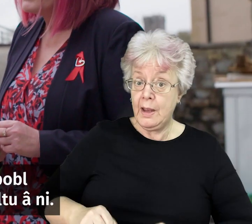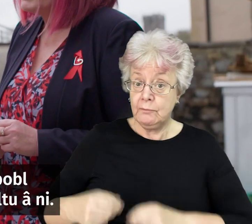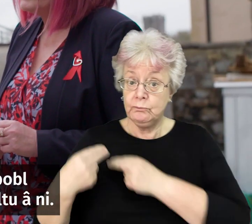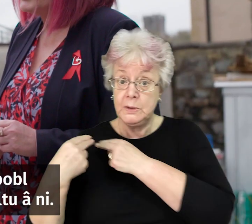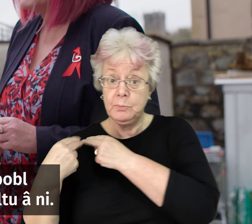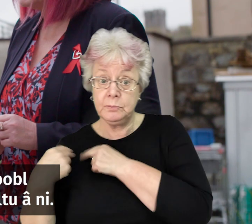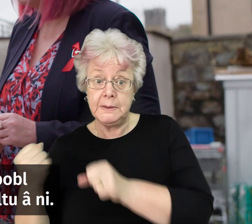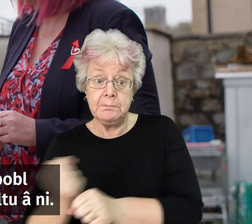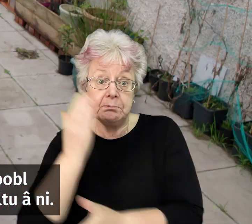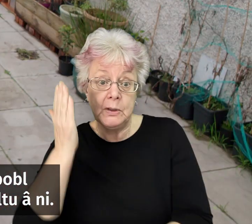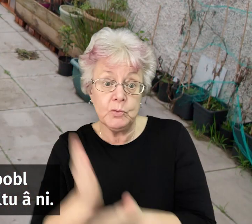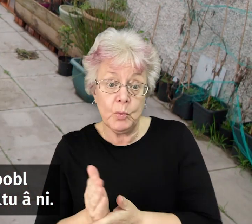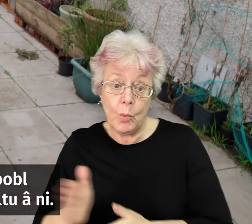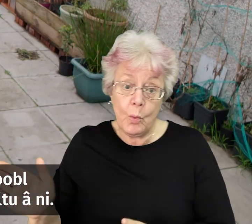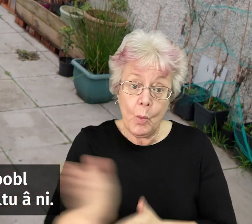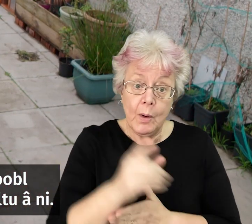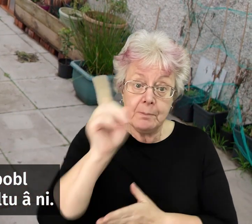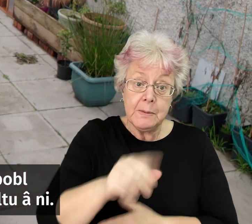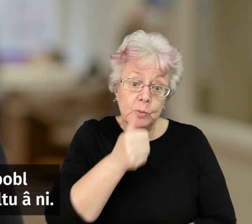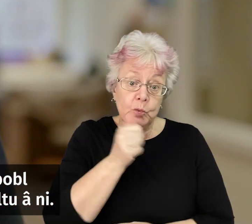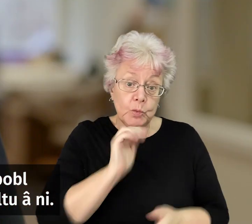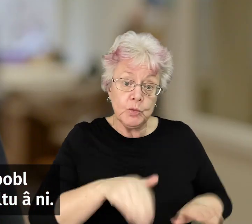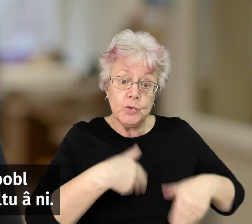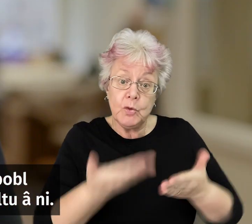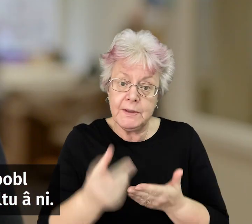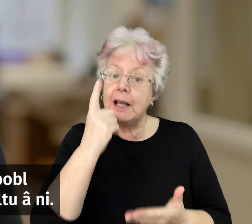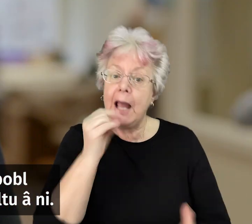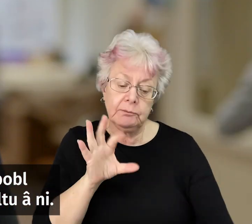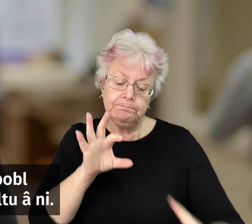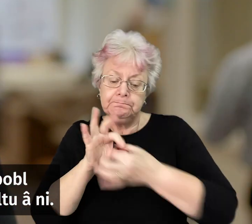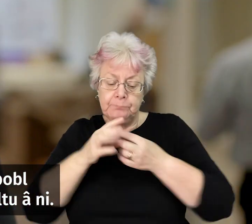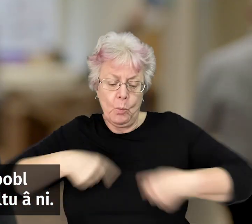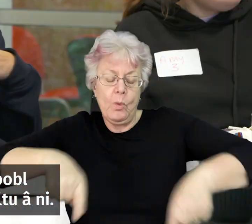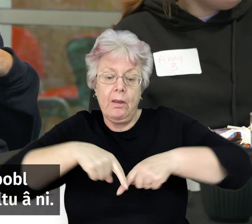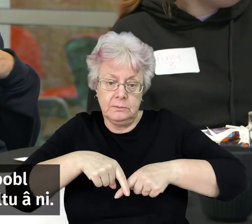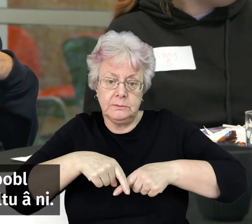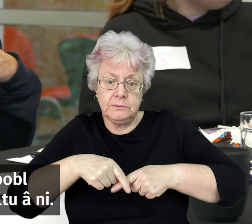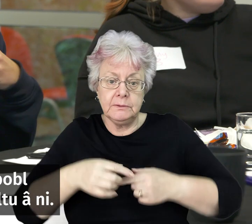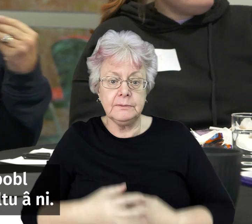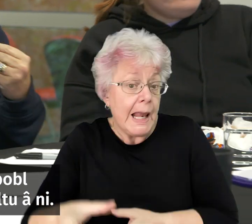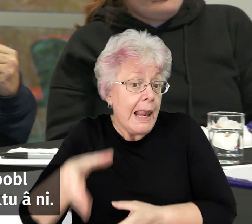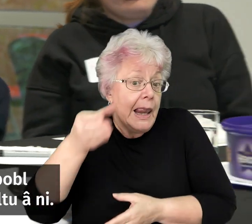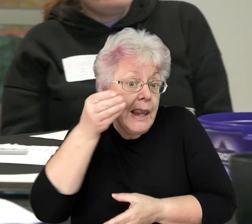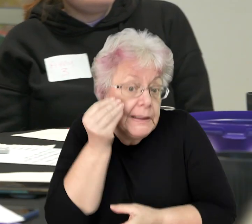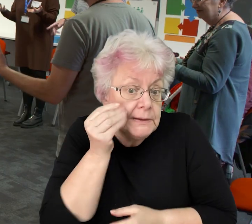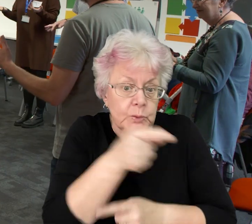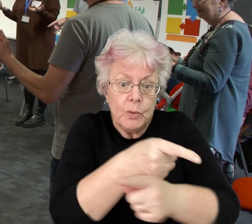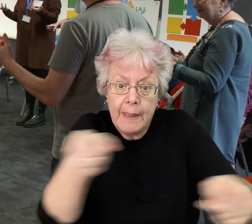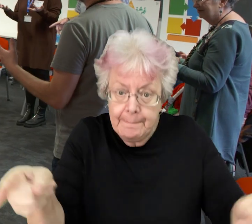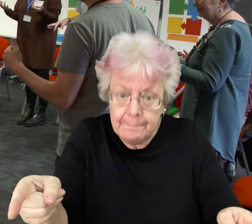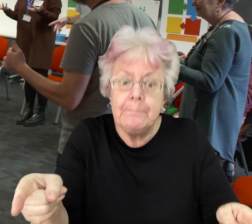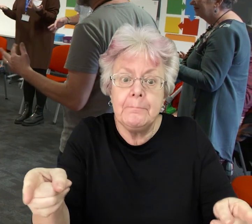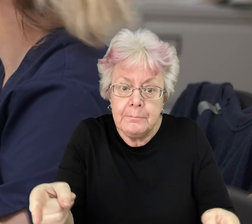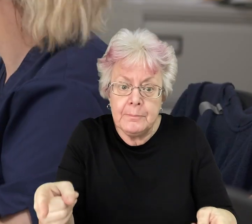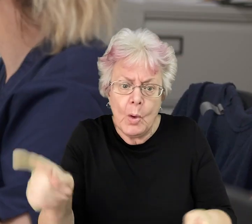As chair, my responsibility is ensuring that those people who use services can engage with us. It's about